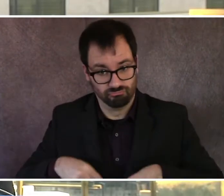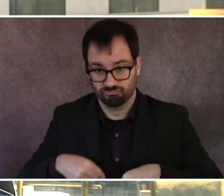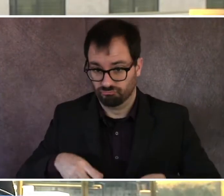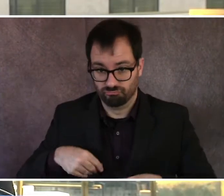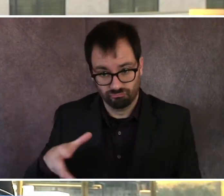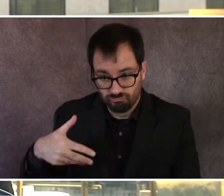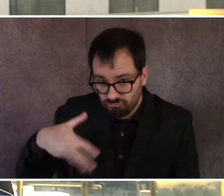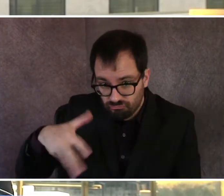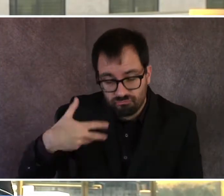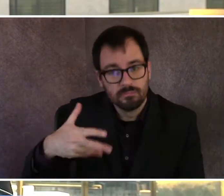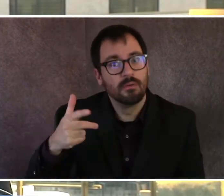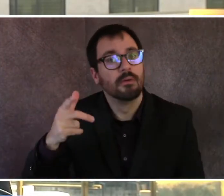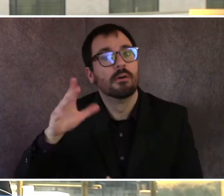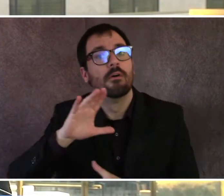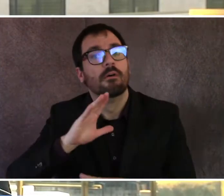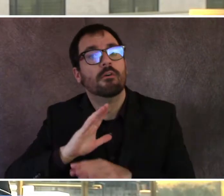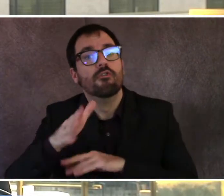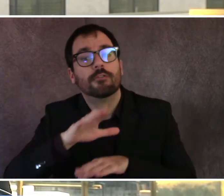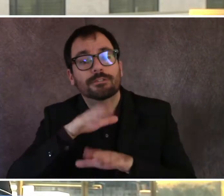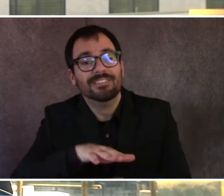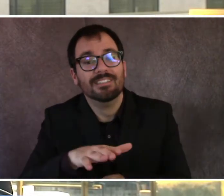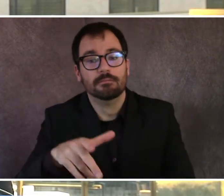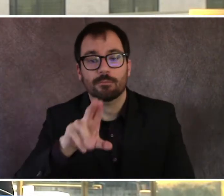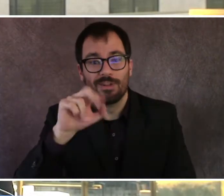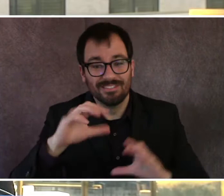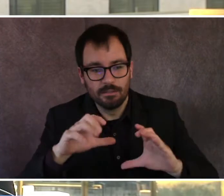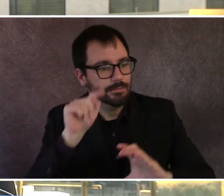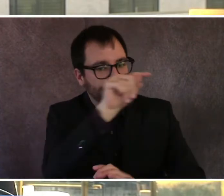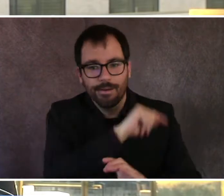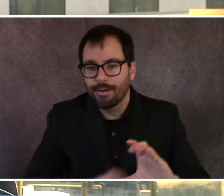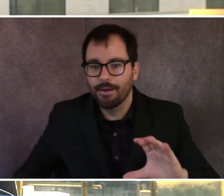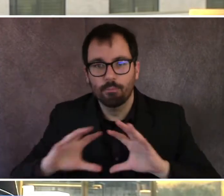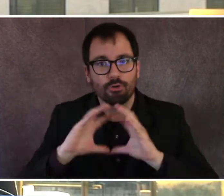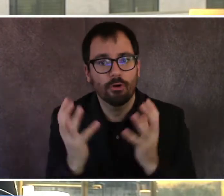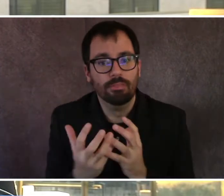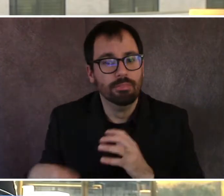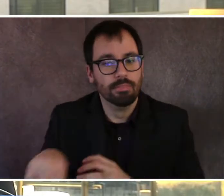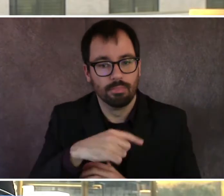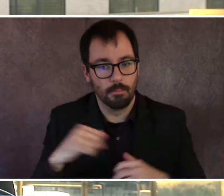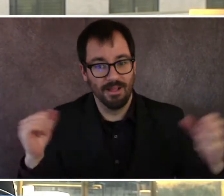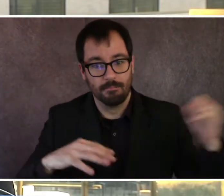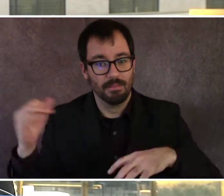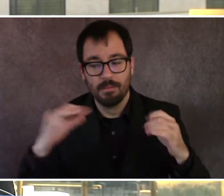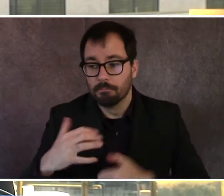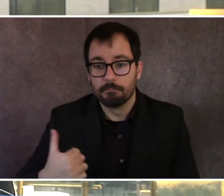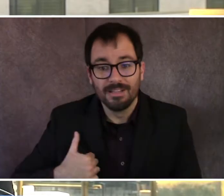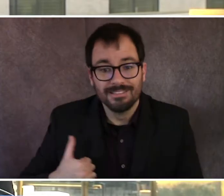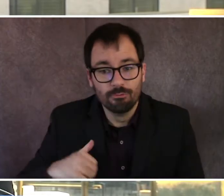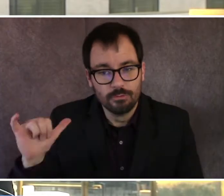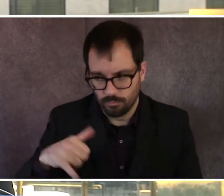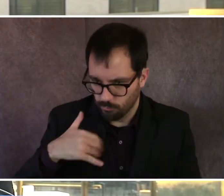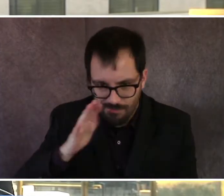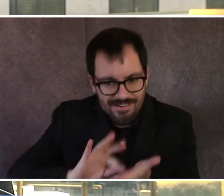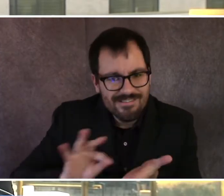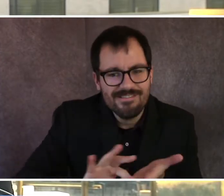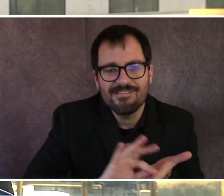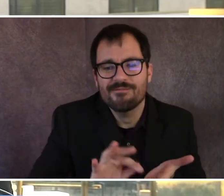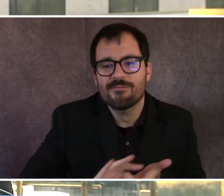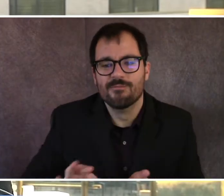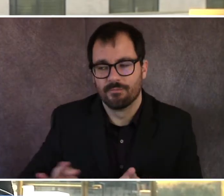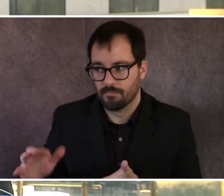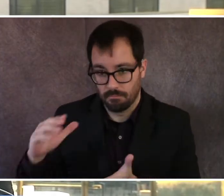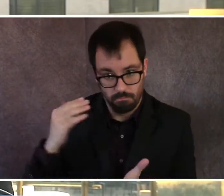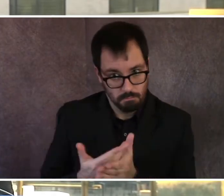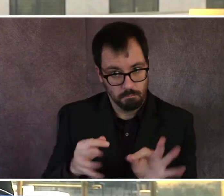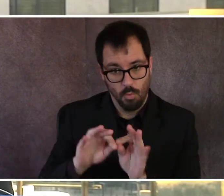be counted. They have the ability to arrive by November 13th, so on November 13th at close of business day, that's when we will